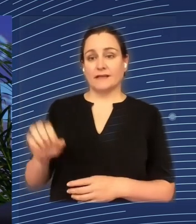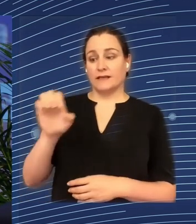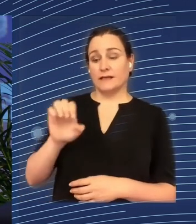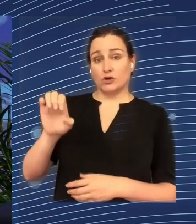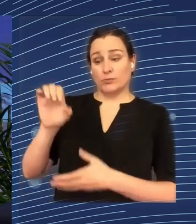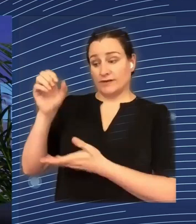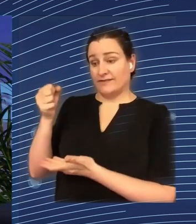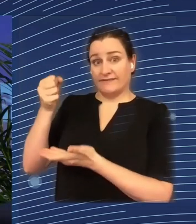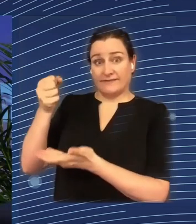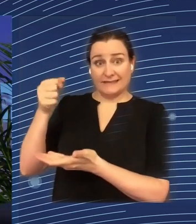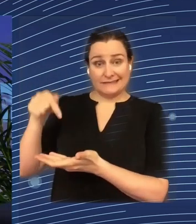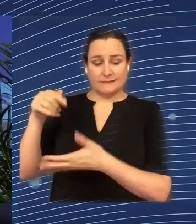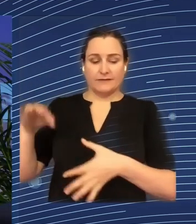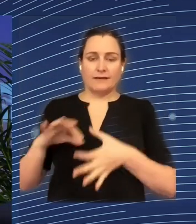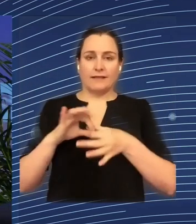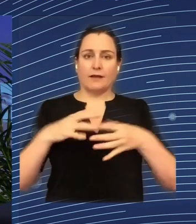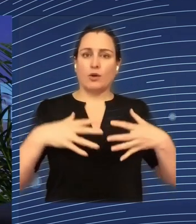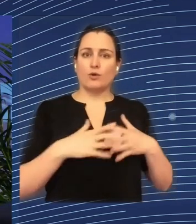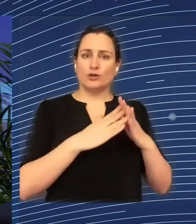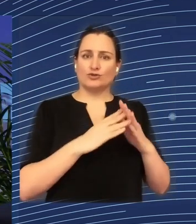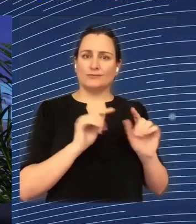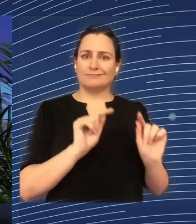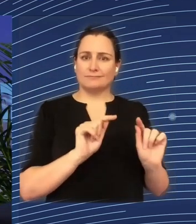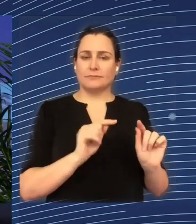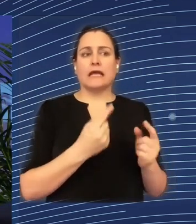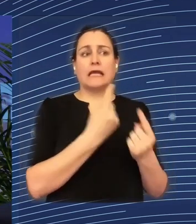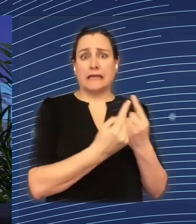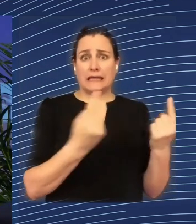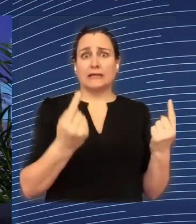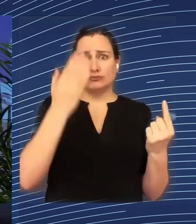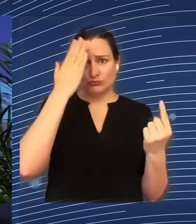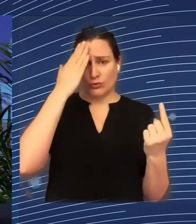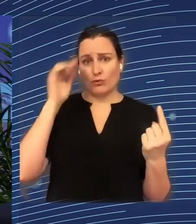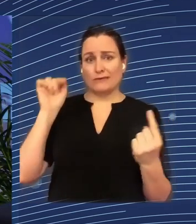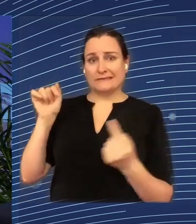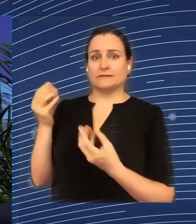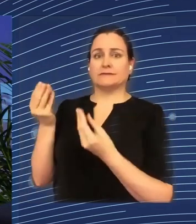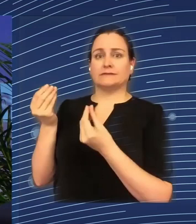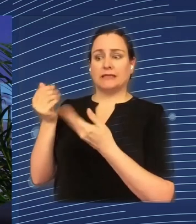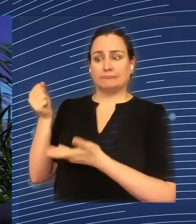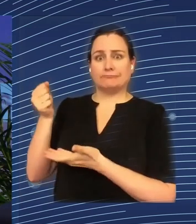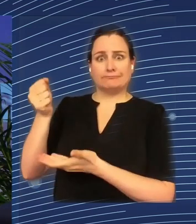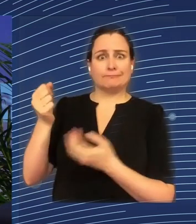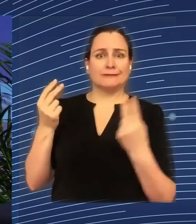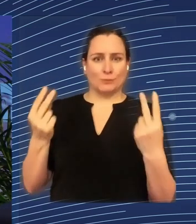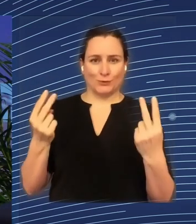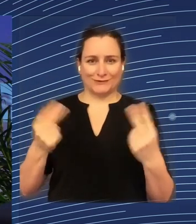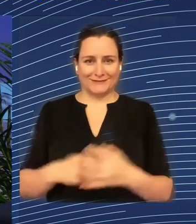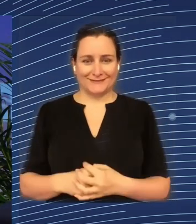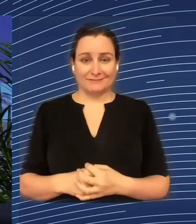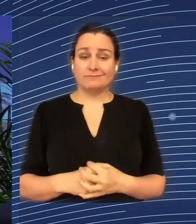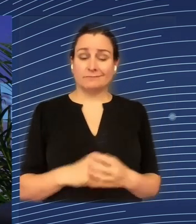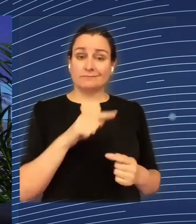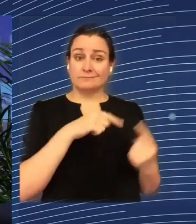each community and each company and each organization. Even if they debate it, they argue it, the fact that they care about it,